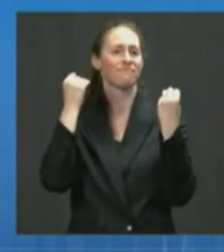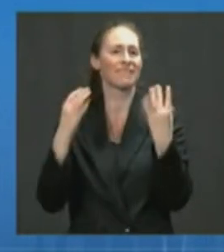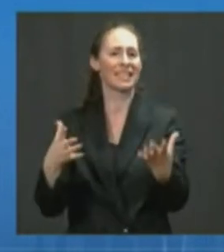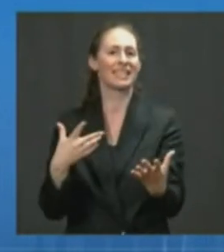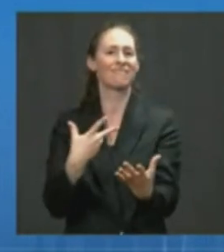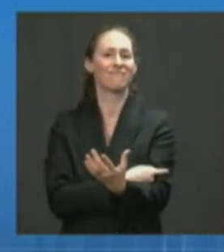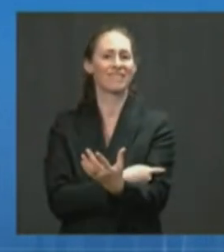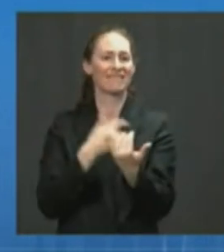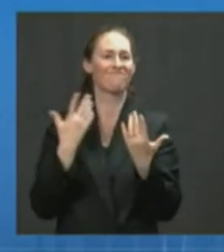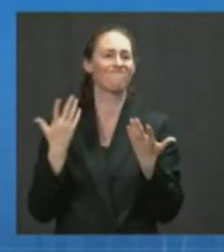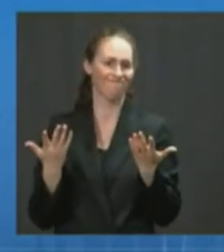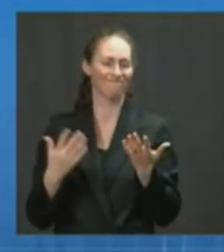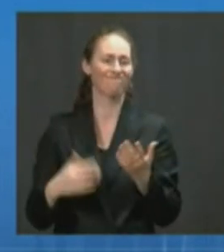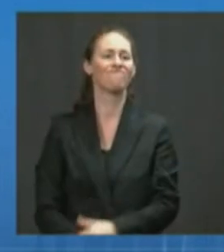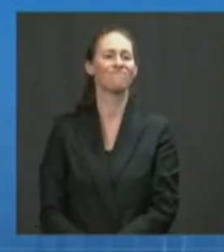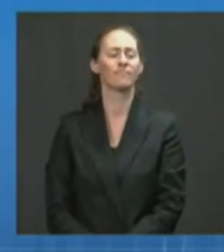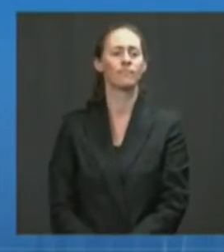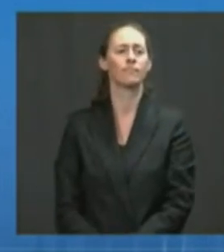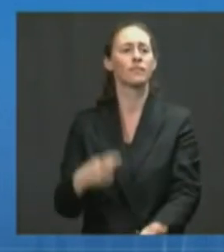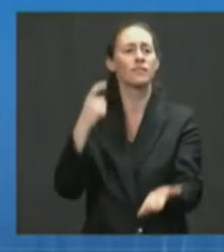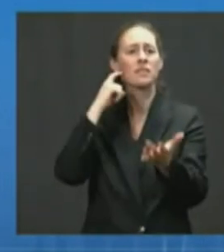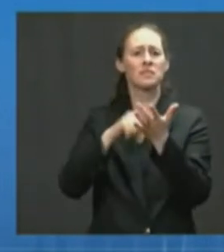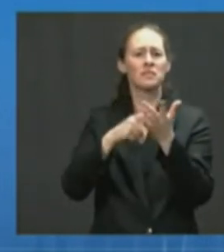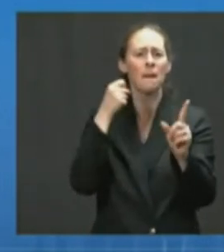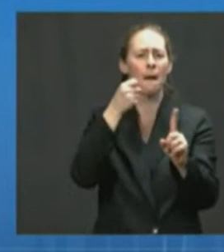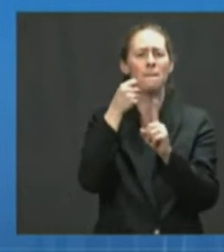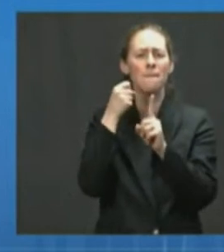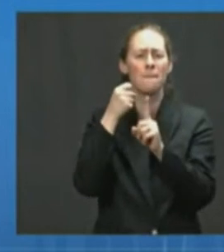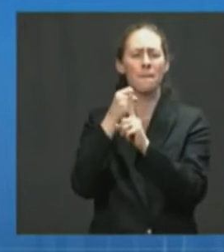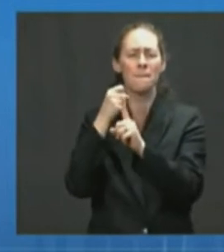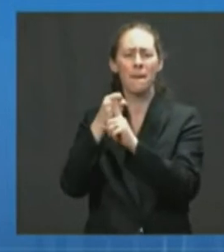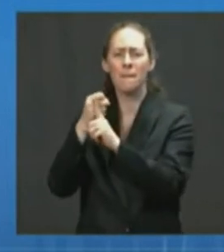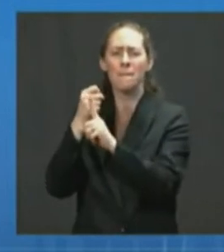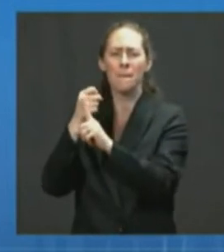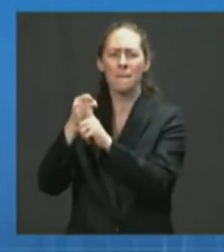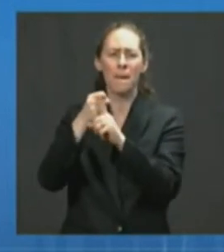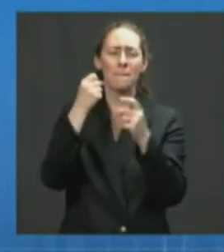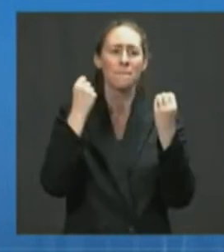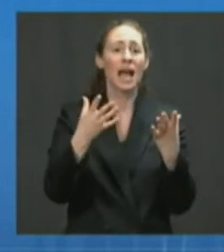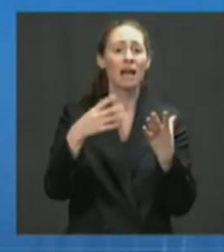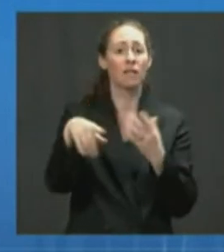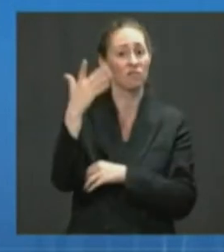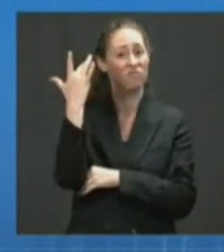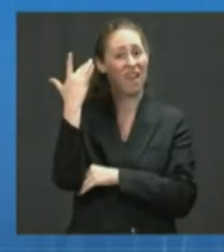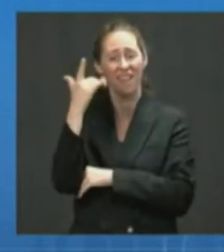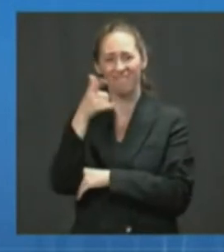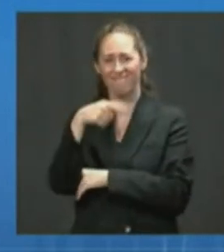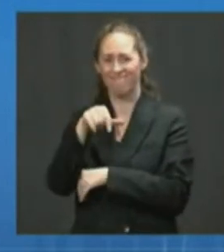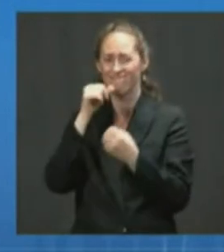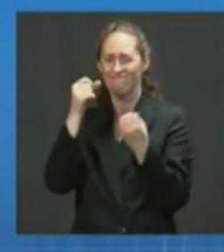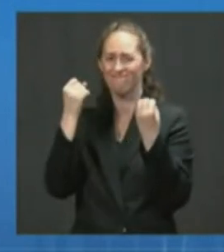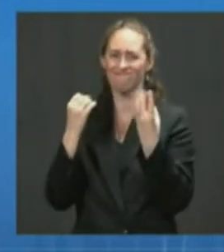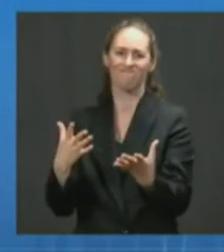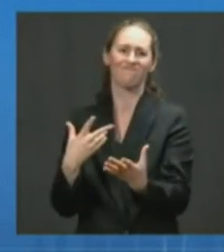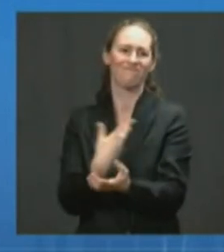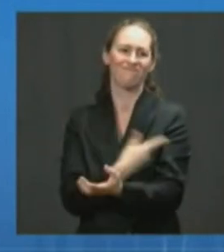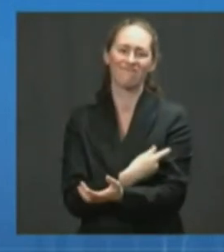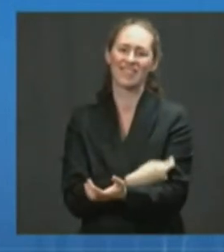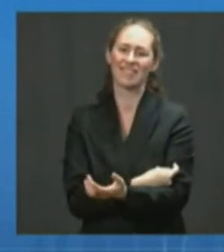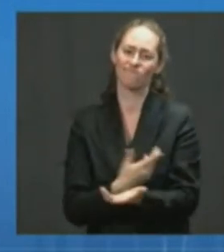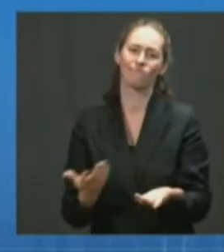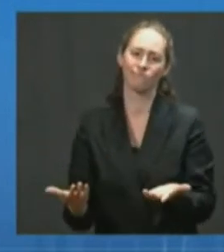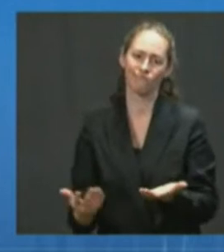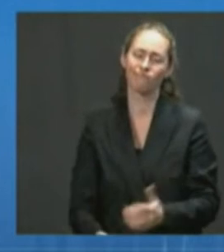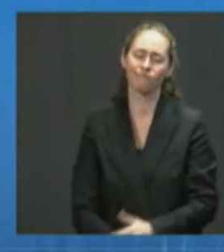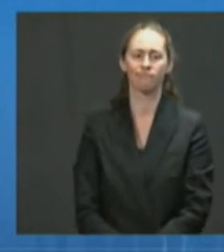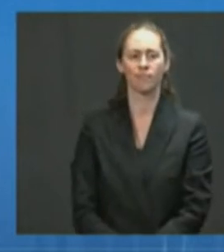highest case rates have significantly lower vaccination rates than counties with lower case rates. This